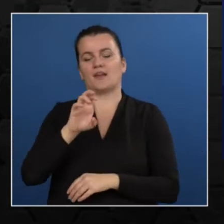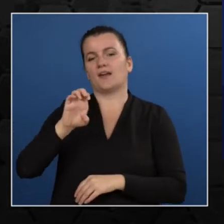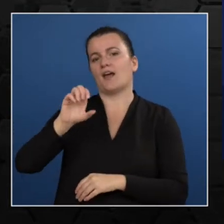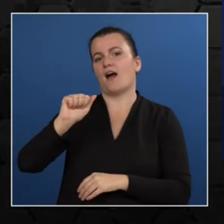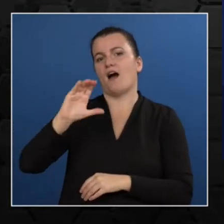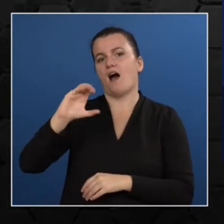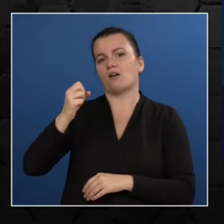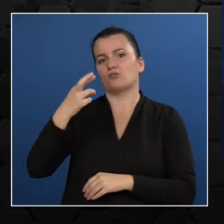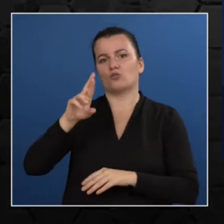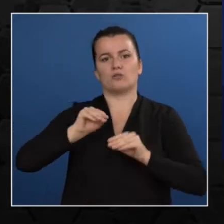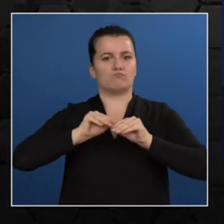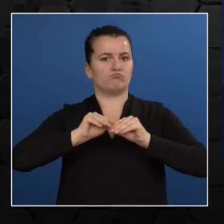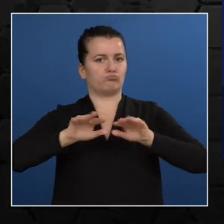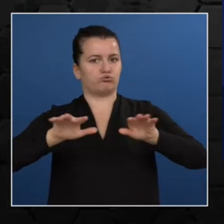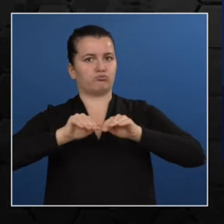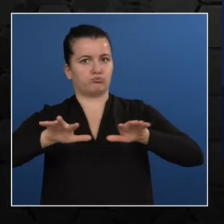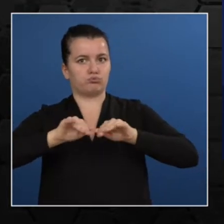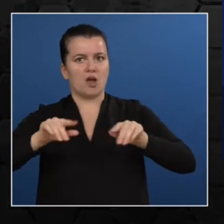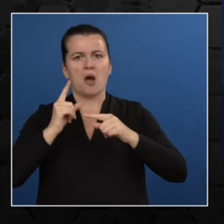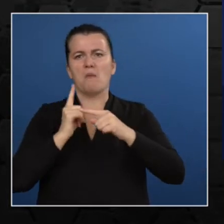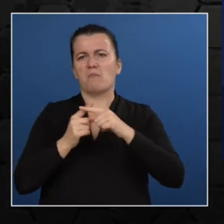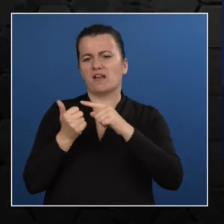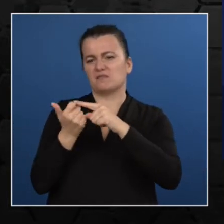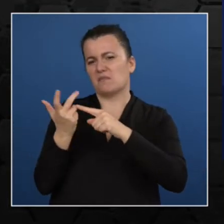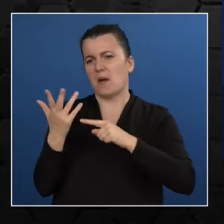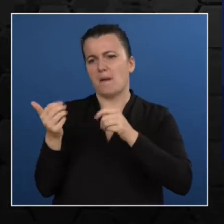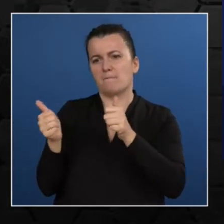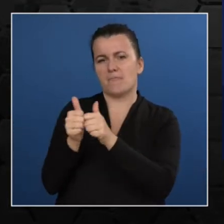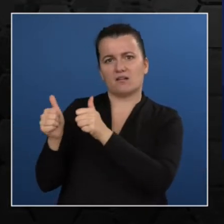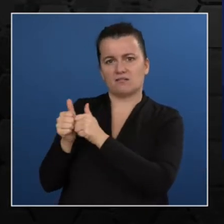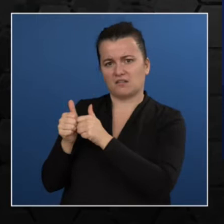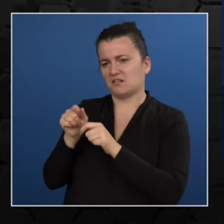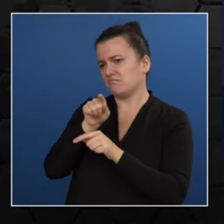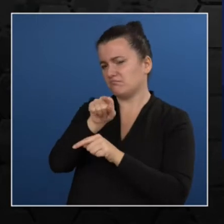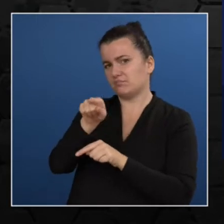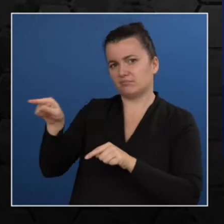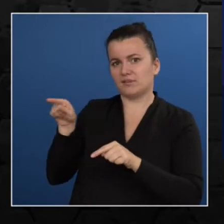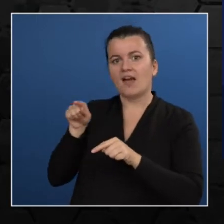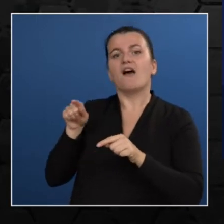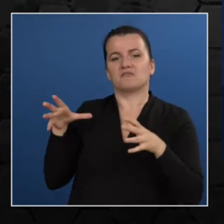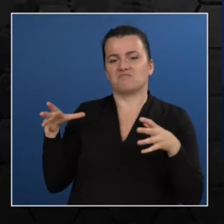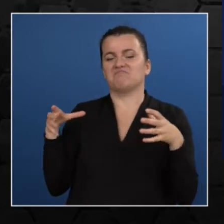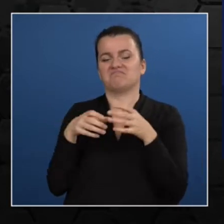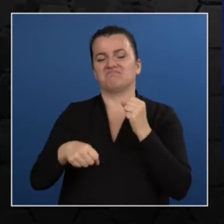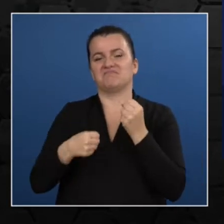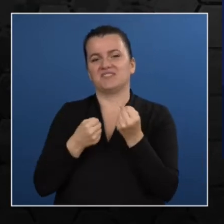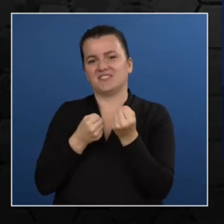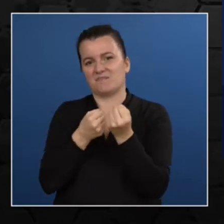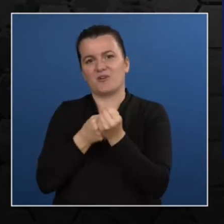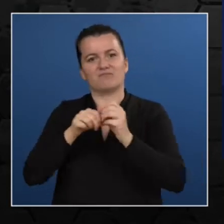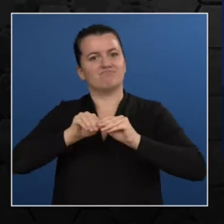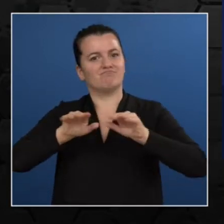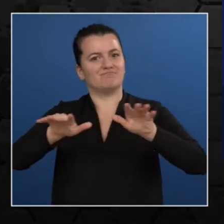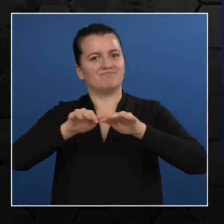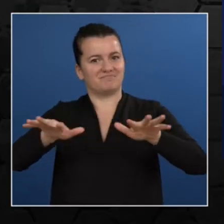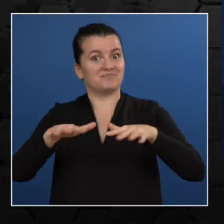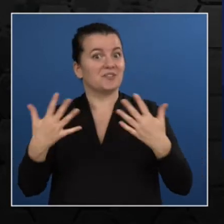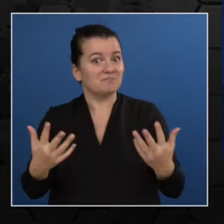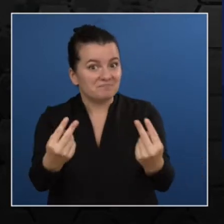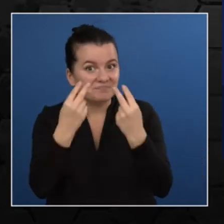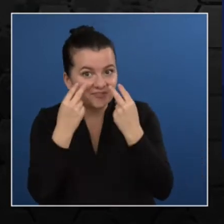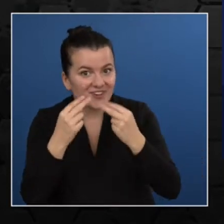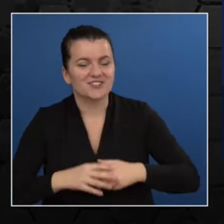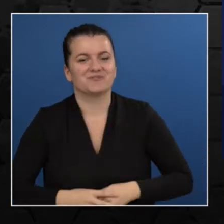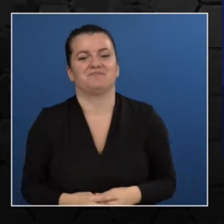other partners. So that is absolutely great. And having said that, it's time we go ahead and